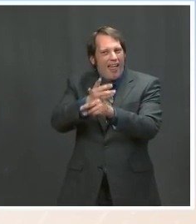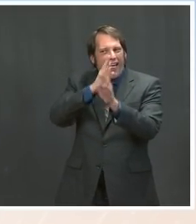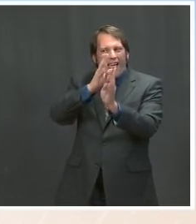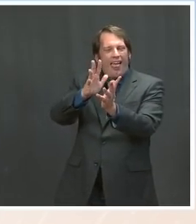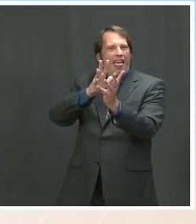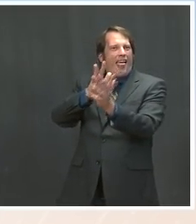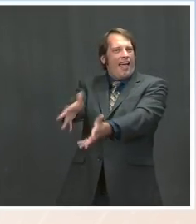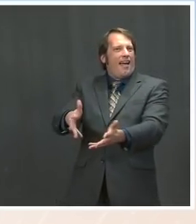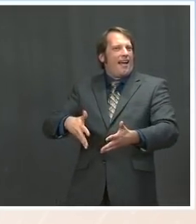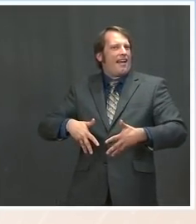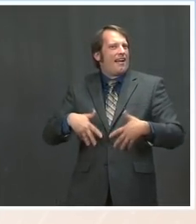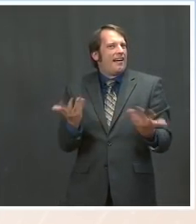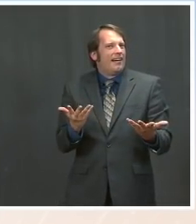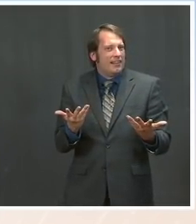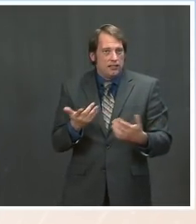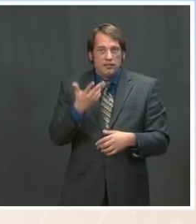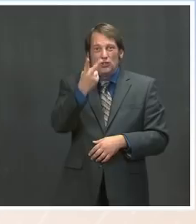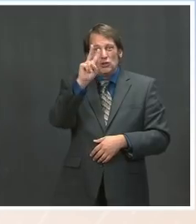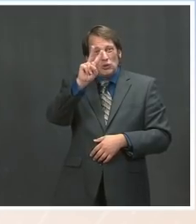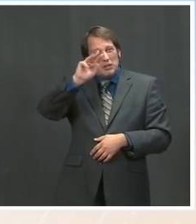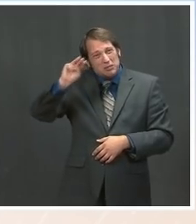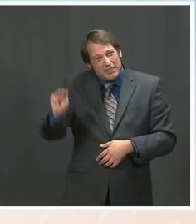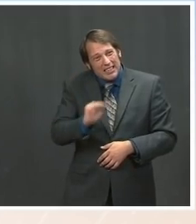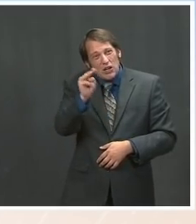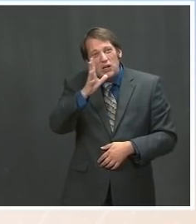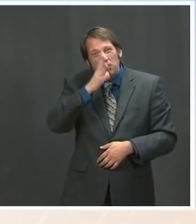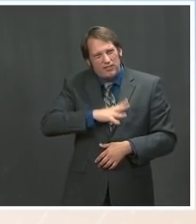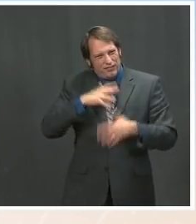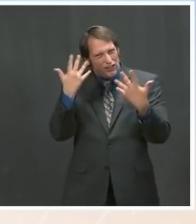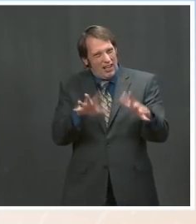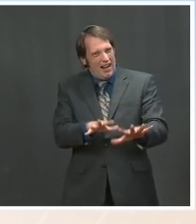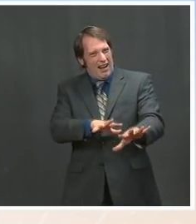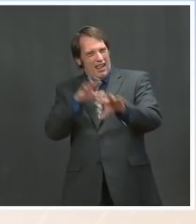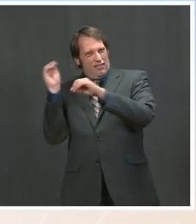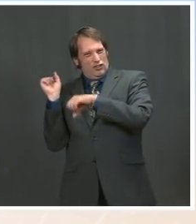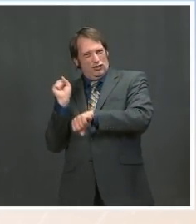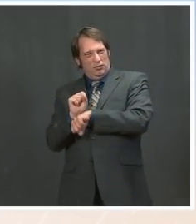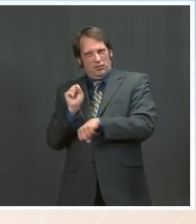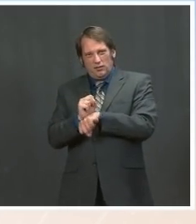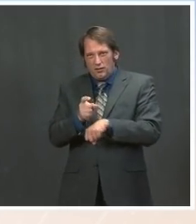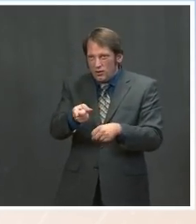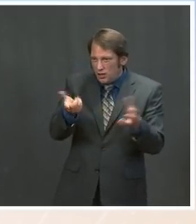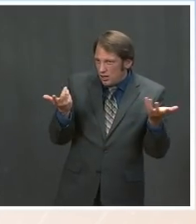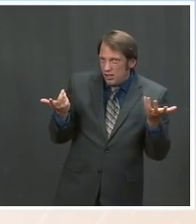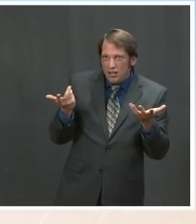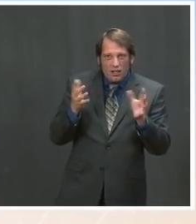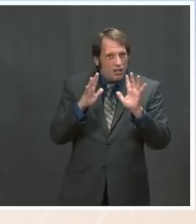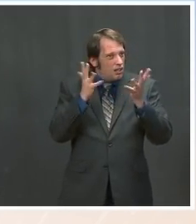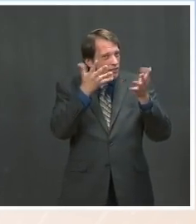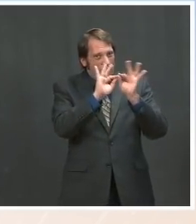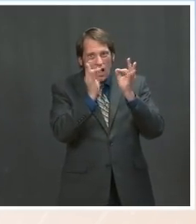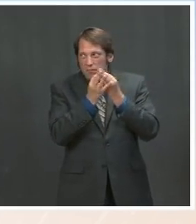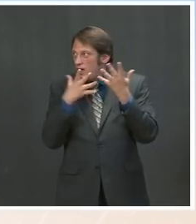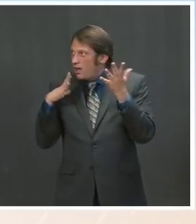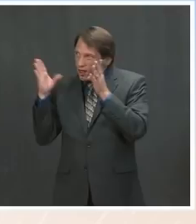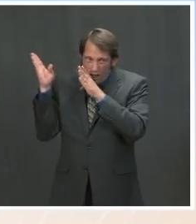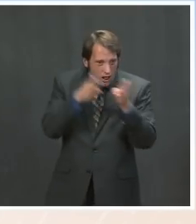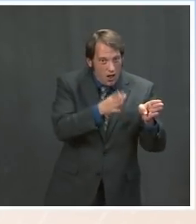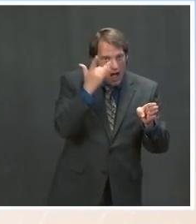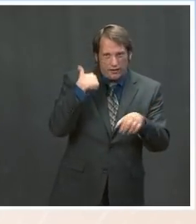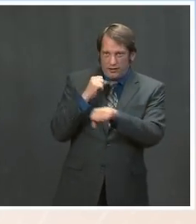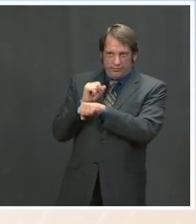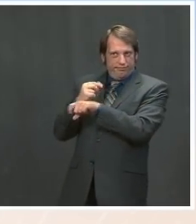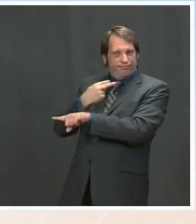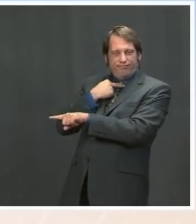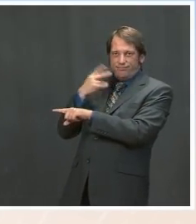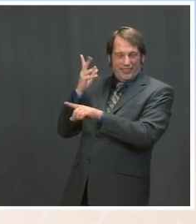lot of those women have done so because they are in what many call the sandwich generation, where you're caring for elders and you're also caring for children.